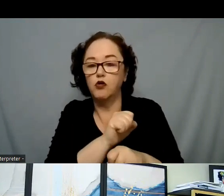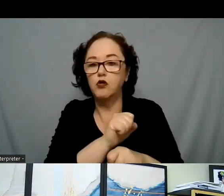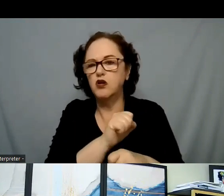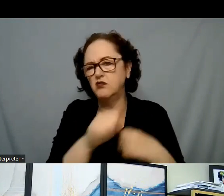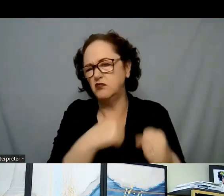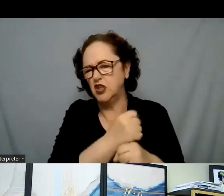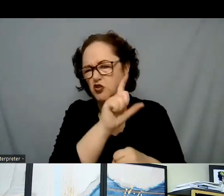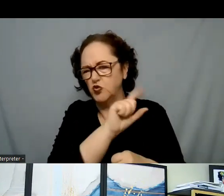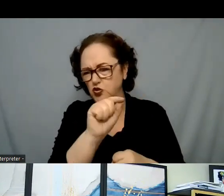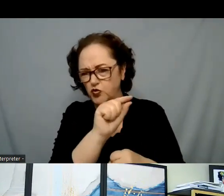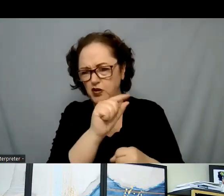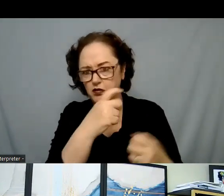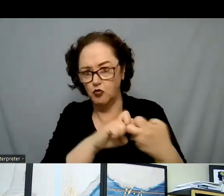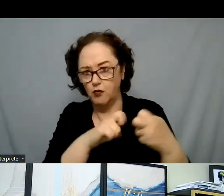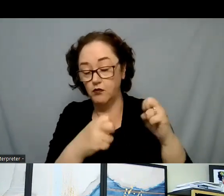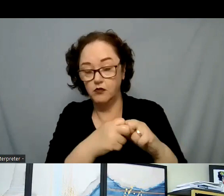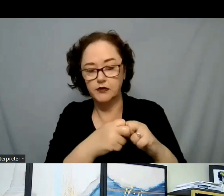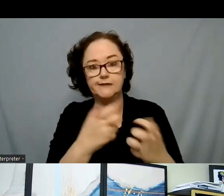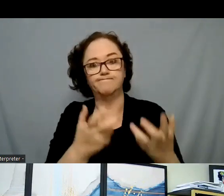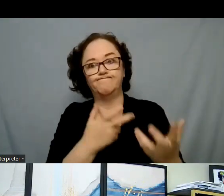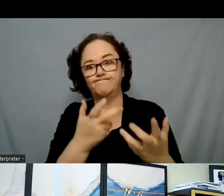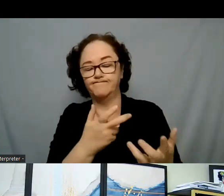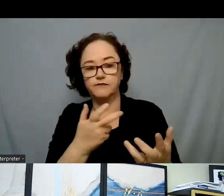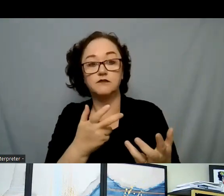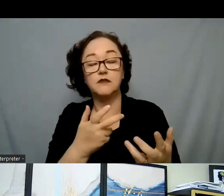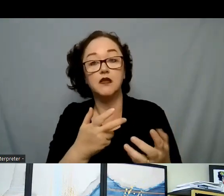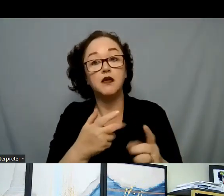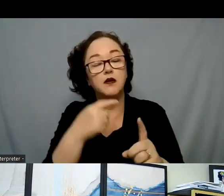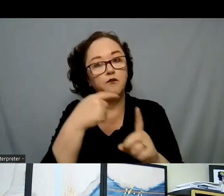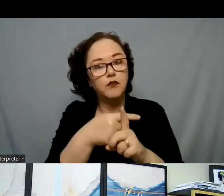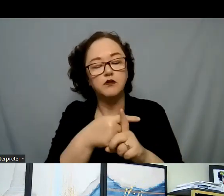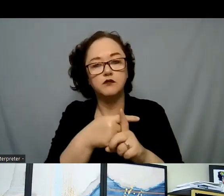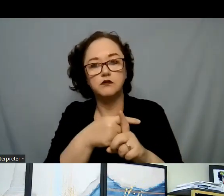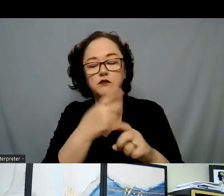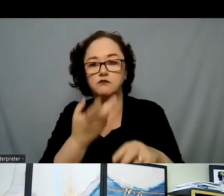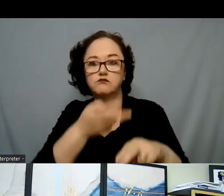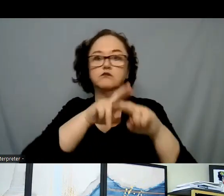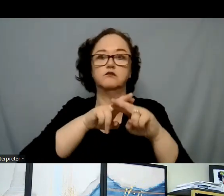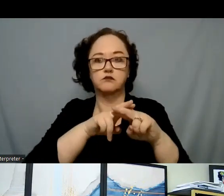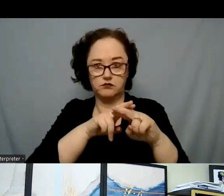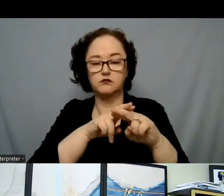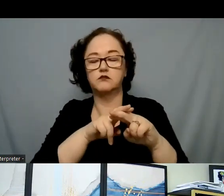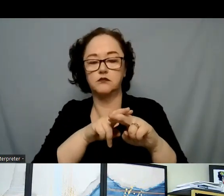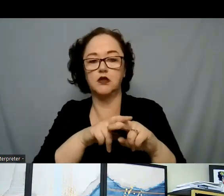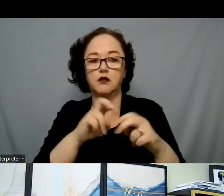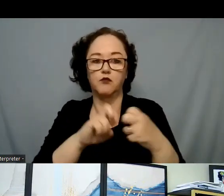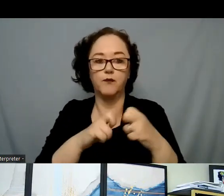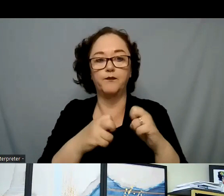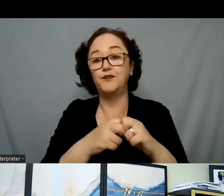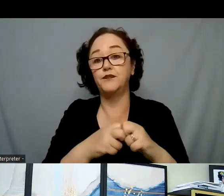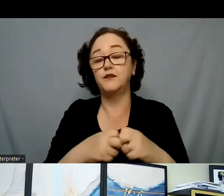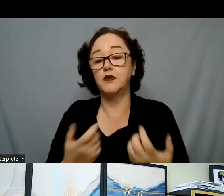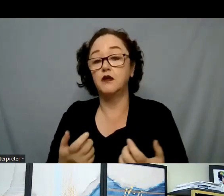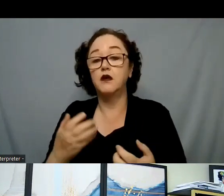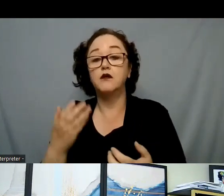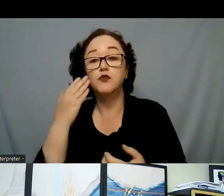it impacted them. Trauma was something that was difficult. So, oftentimes for communities of color, before COVID-19, they